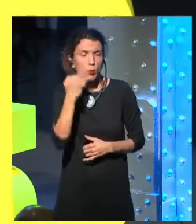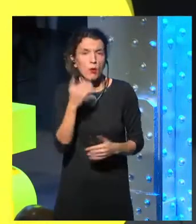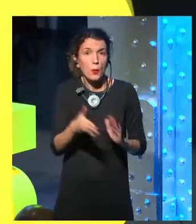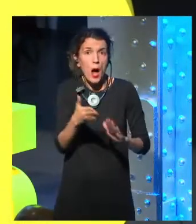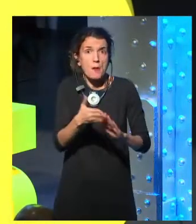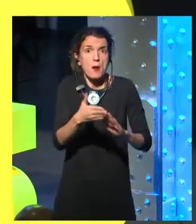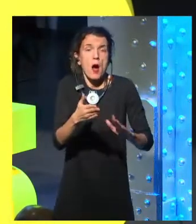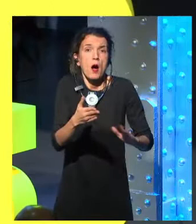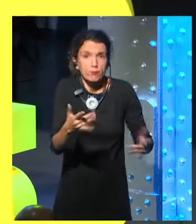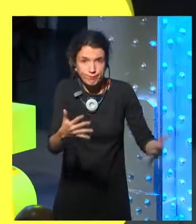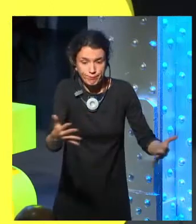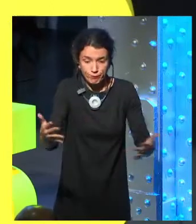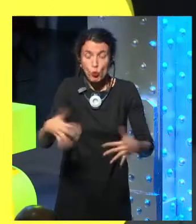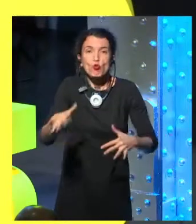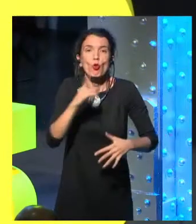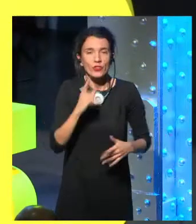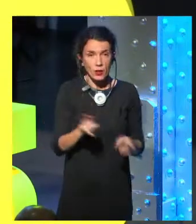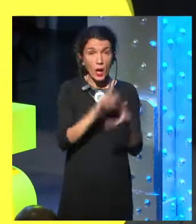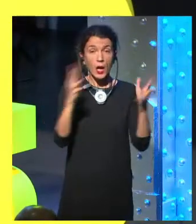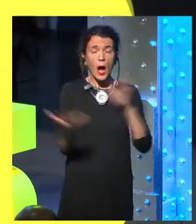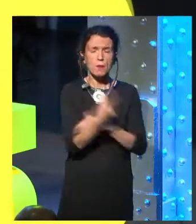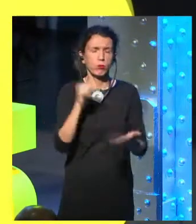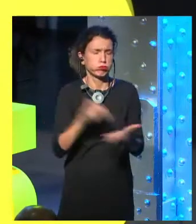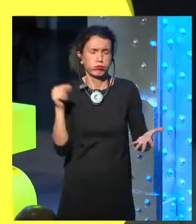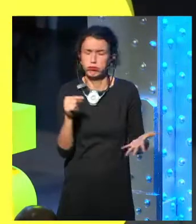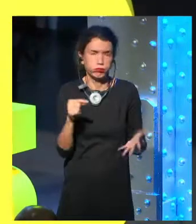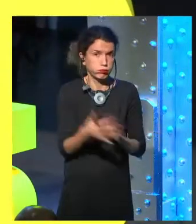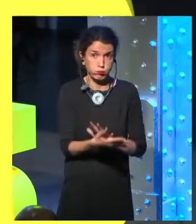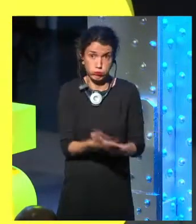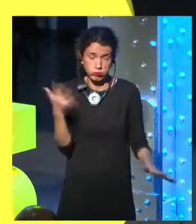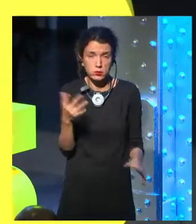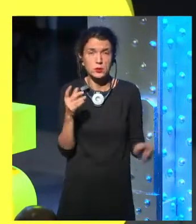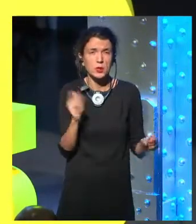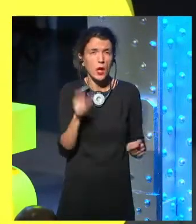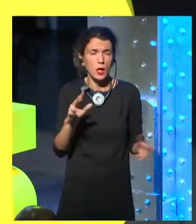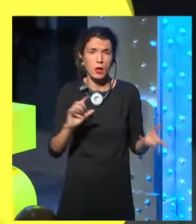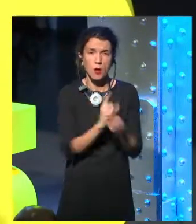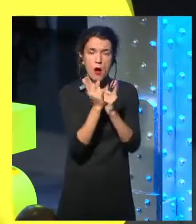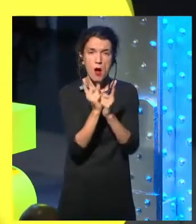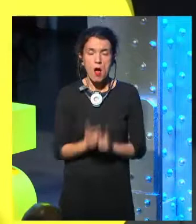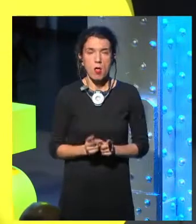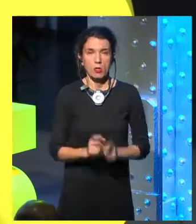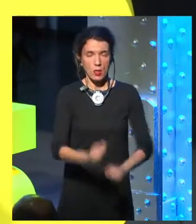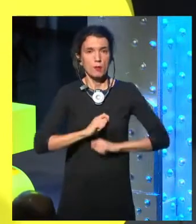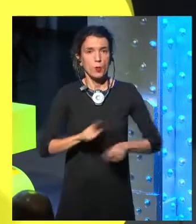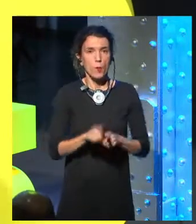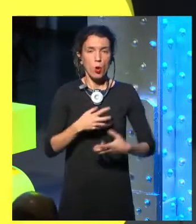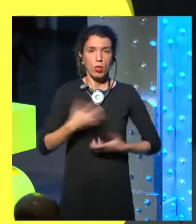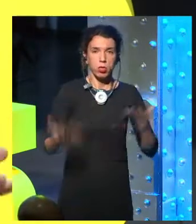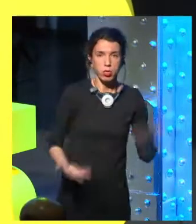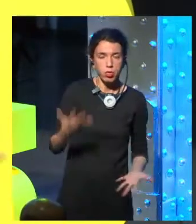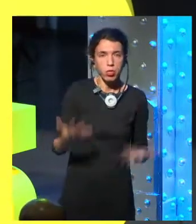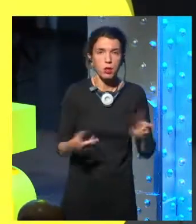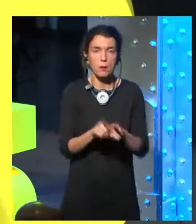are afraid when we think how this evolution is going to progress, and as changes are being really fast and